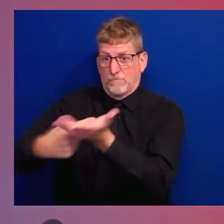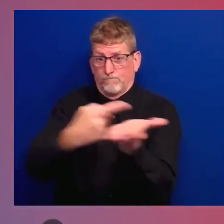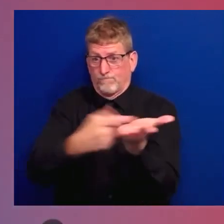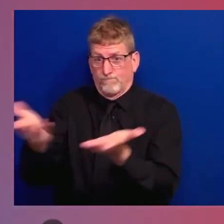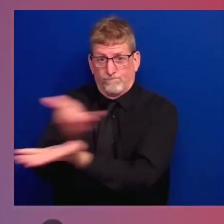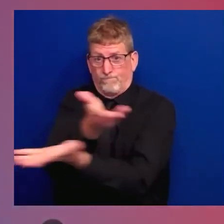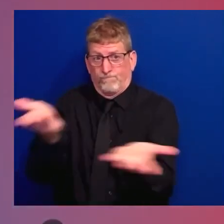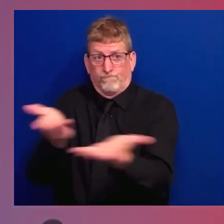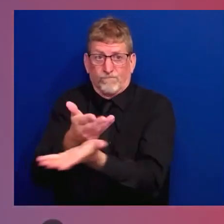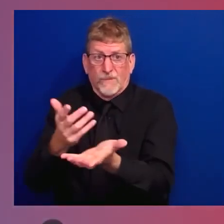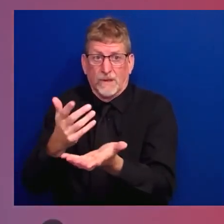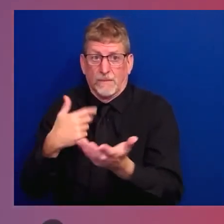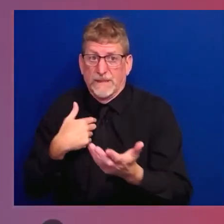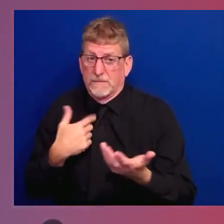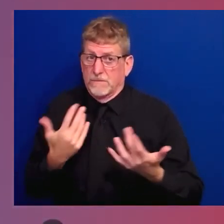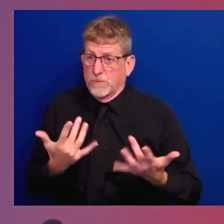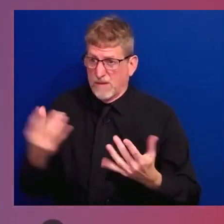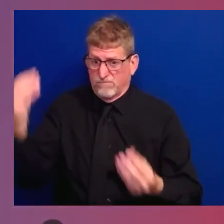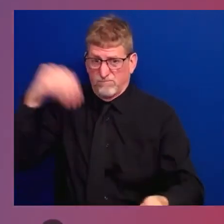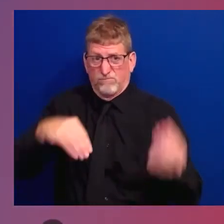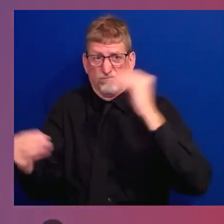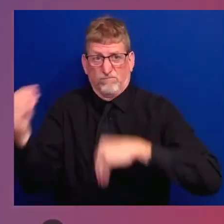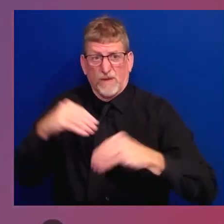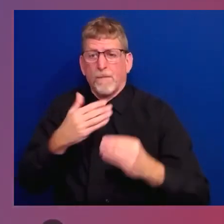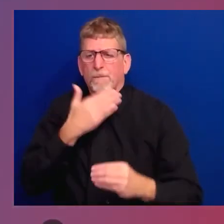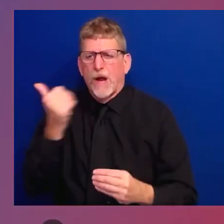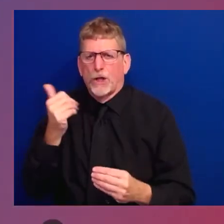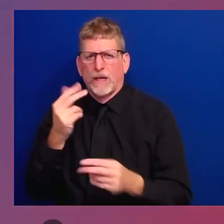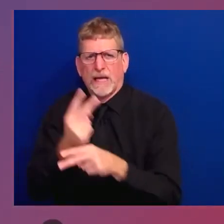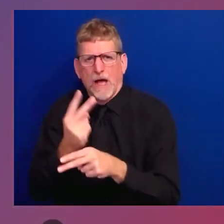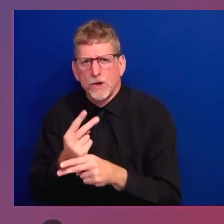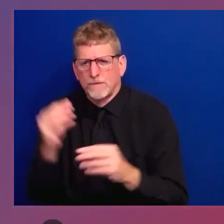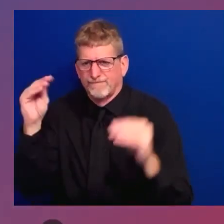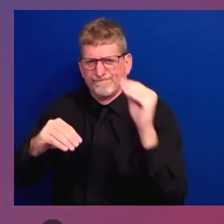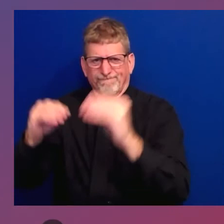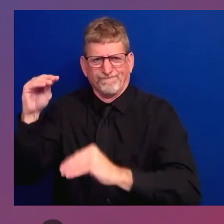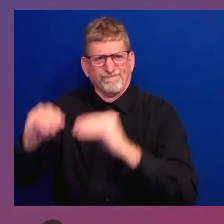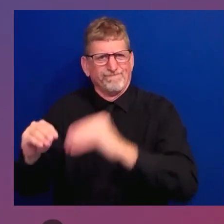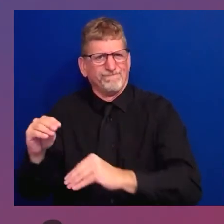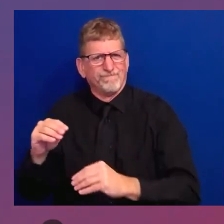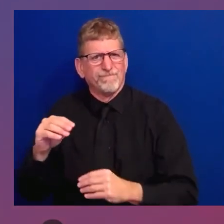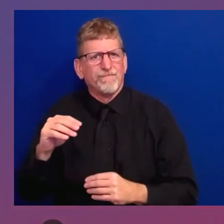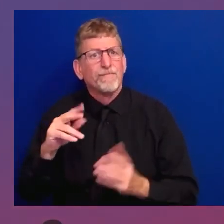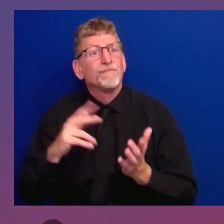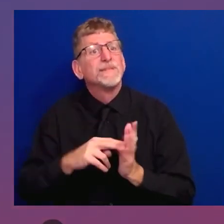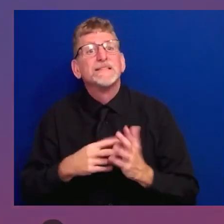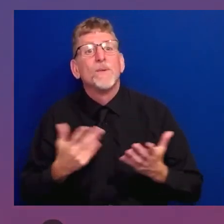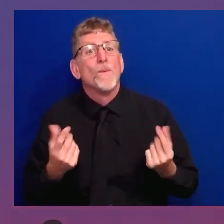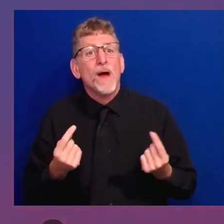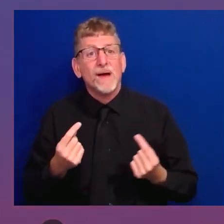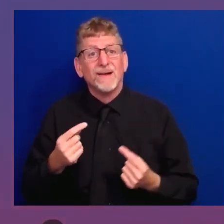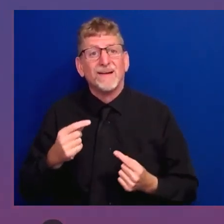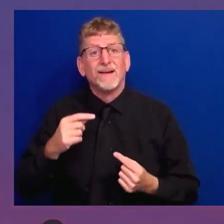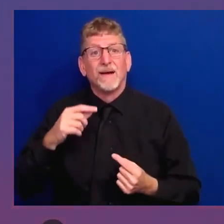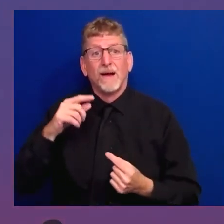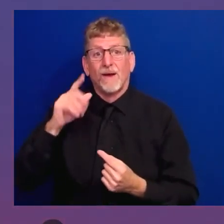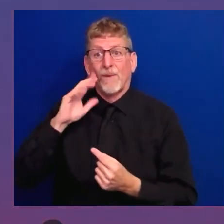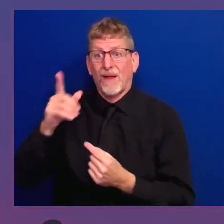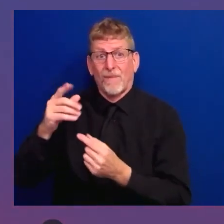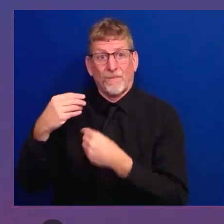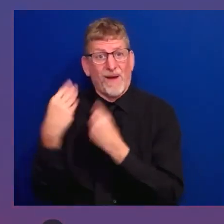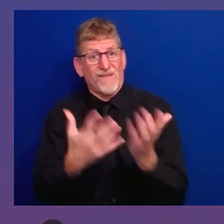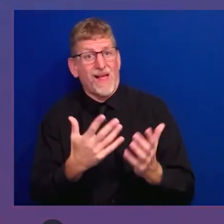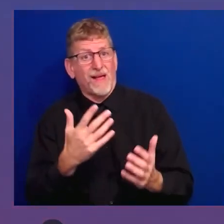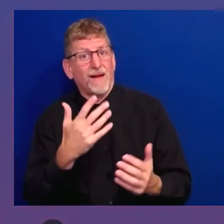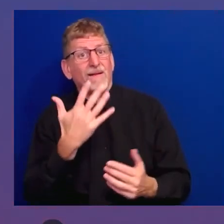health impacts from five years to — after leaving the military to a minimum of 10 years. That would open enrollment